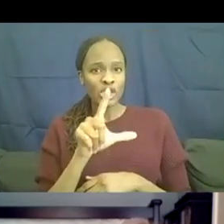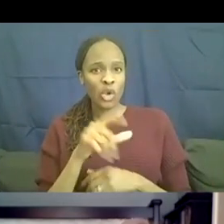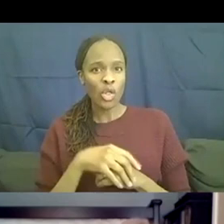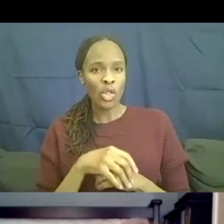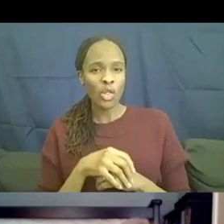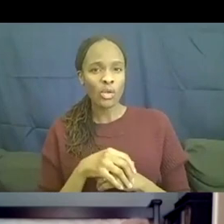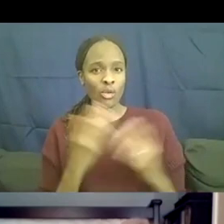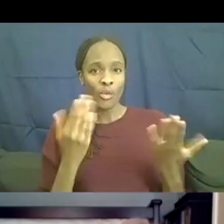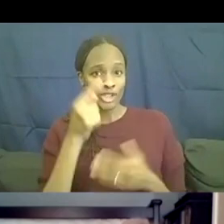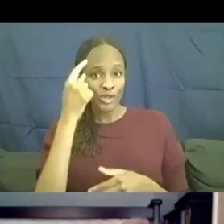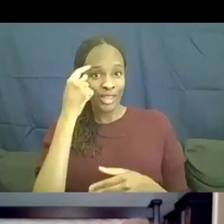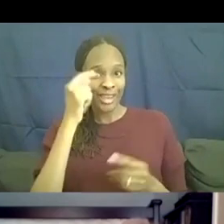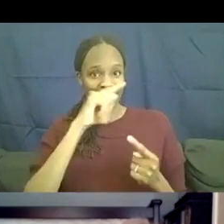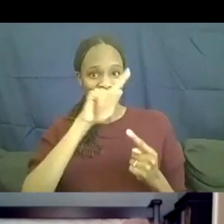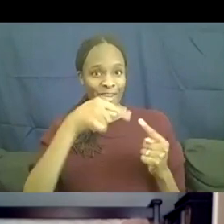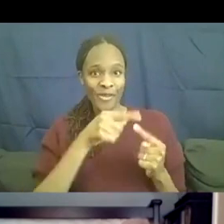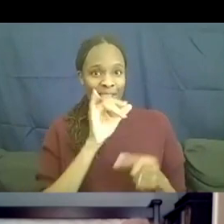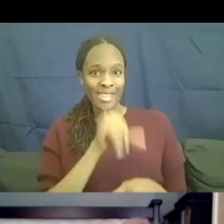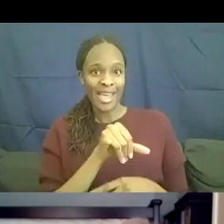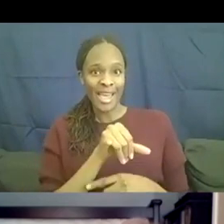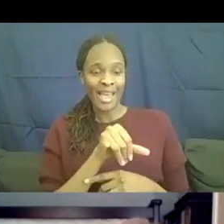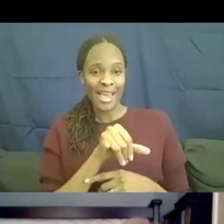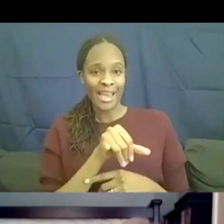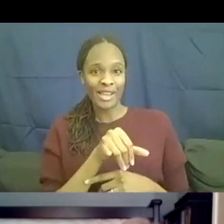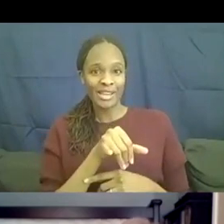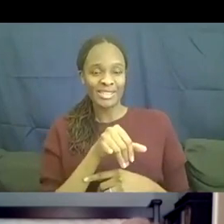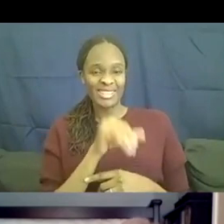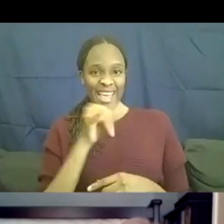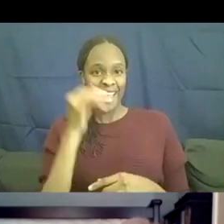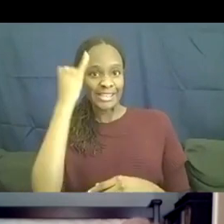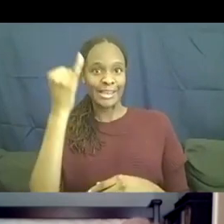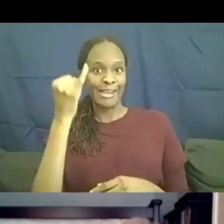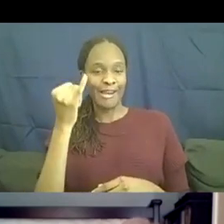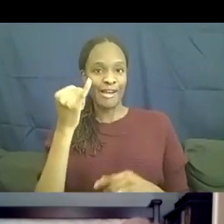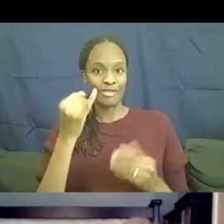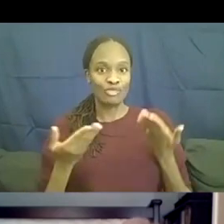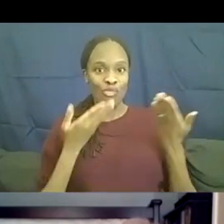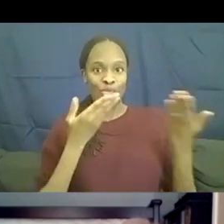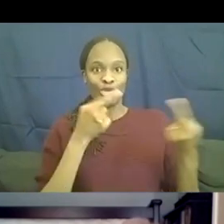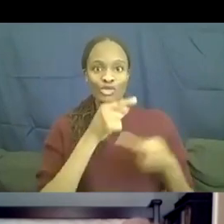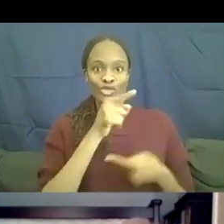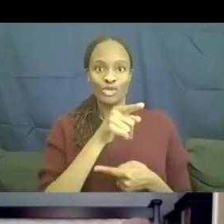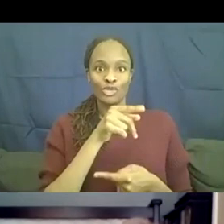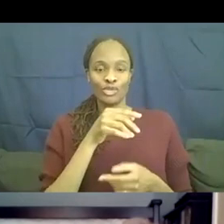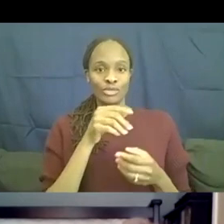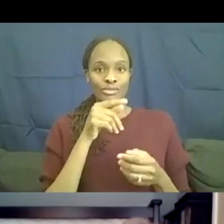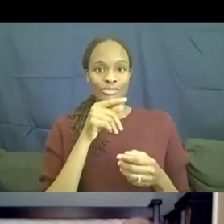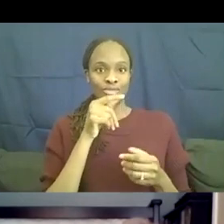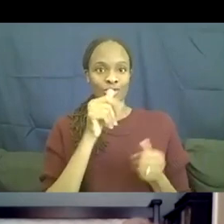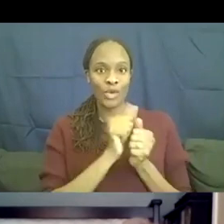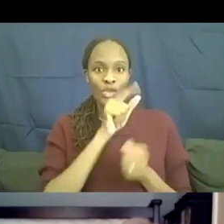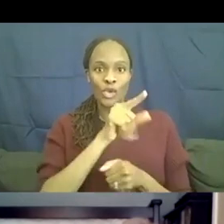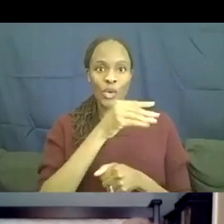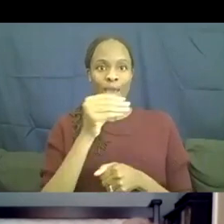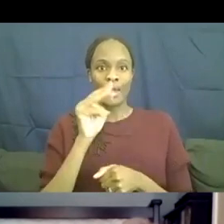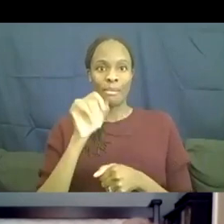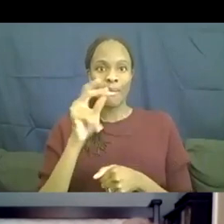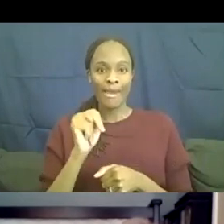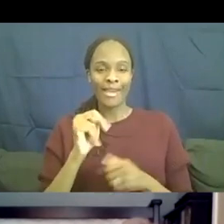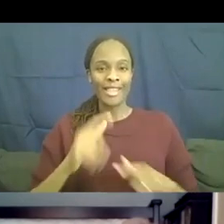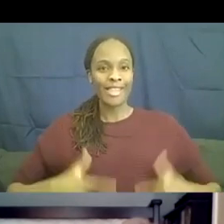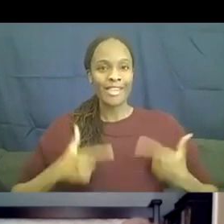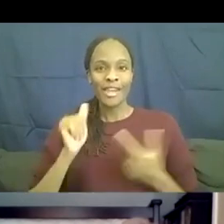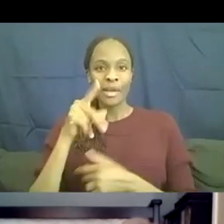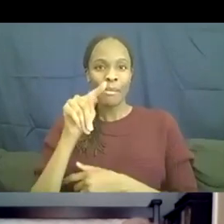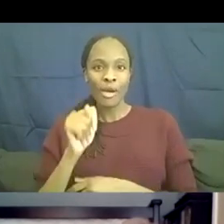did you think when that was sort of pitched to you, the idea of you and Megan living in an apartment together? Um, I was